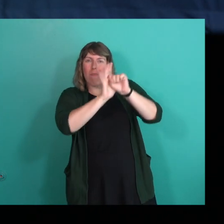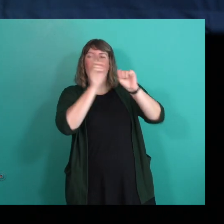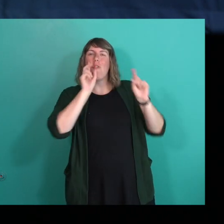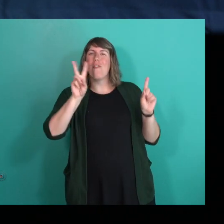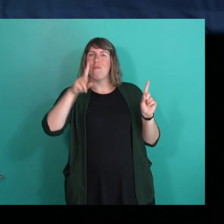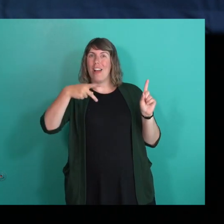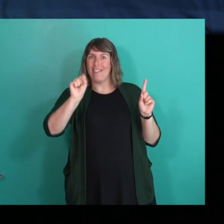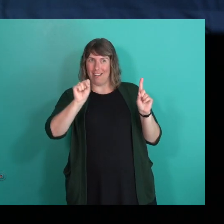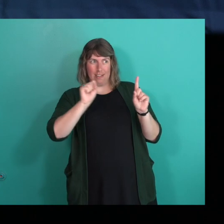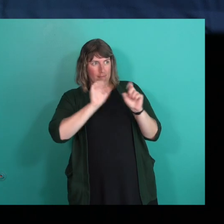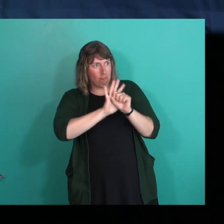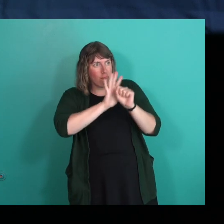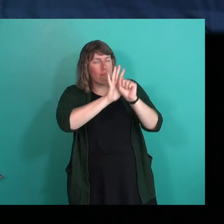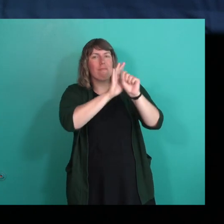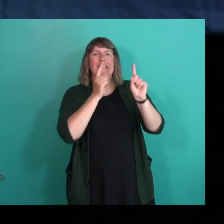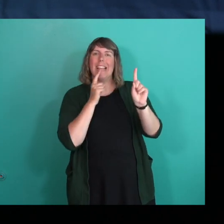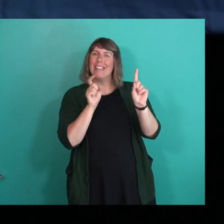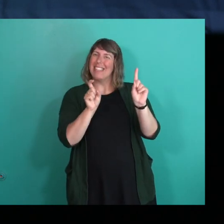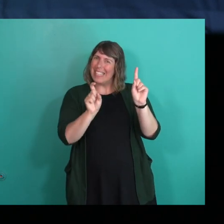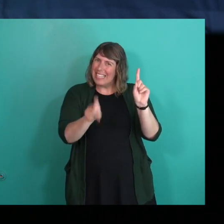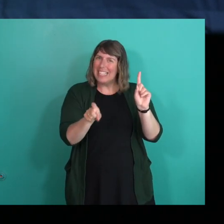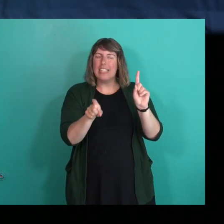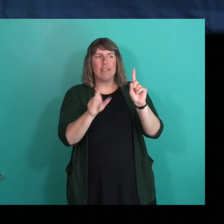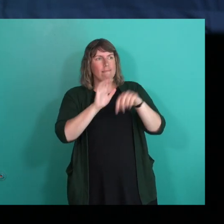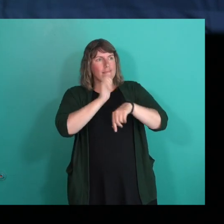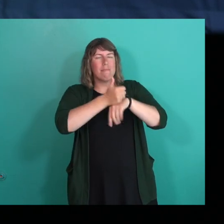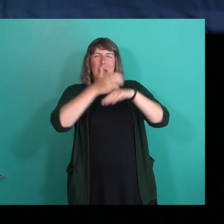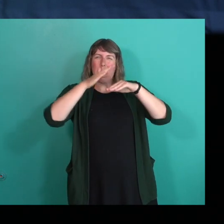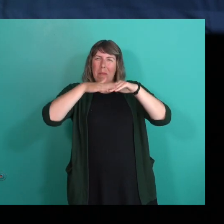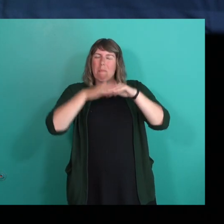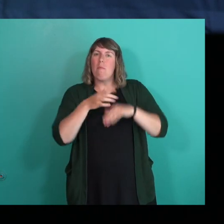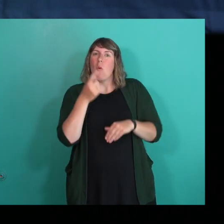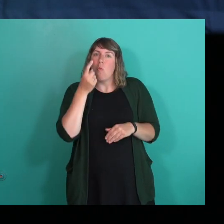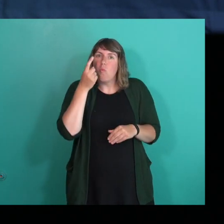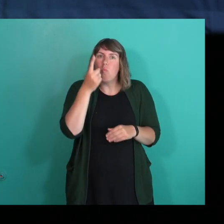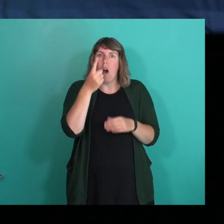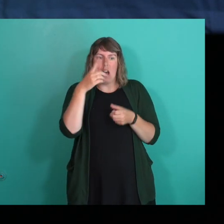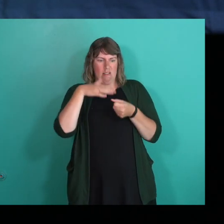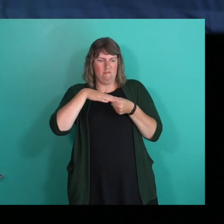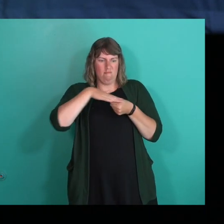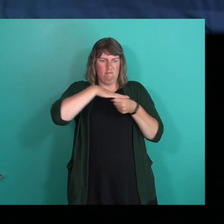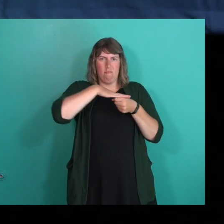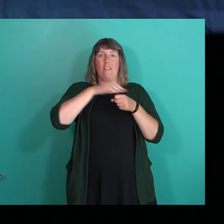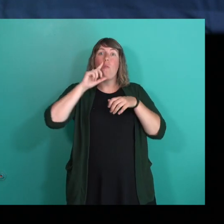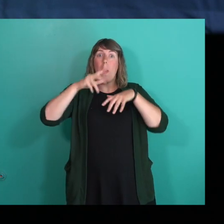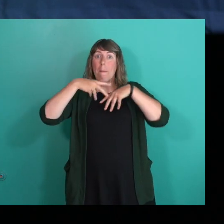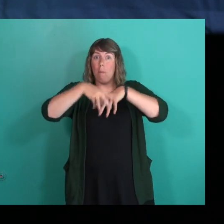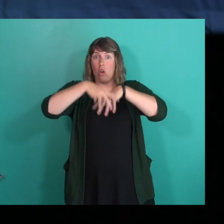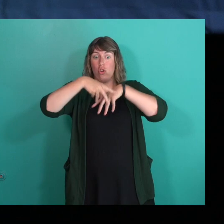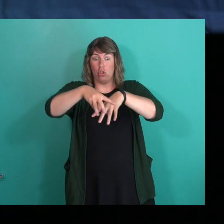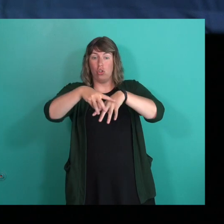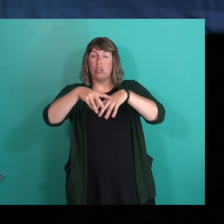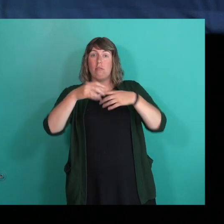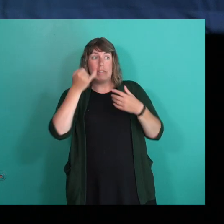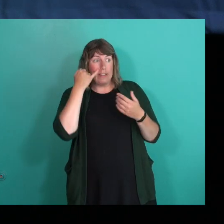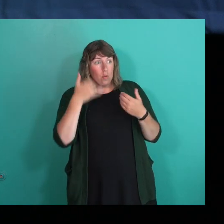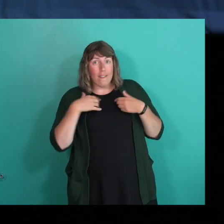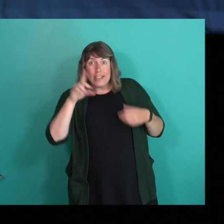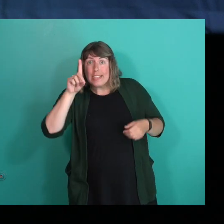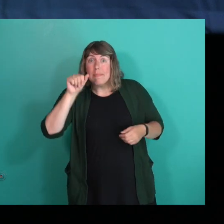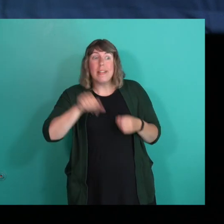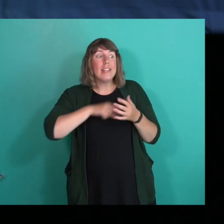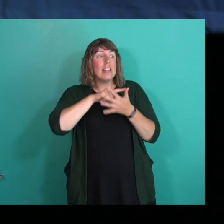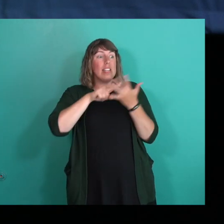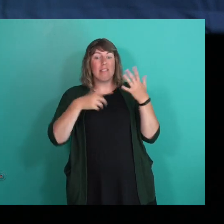Society to say we need to have at least one place on the Pride March where people with disabilities